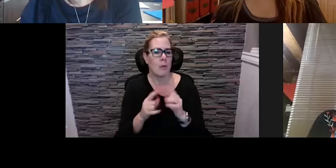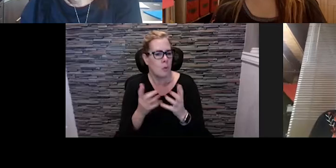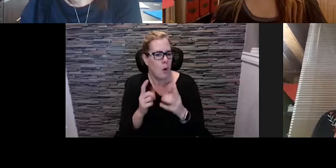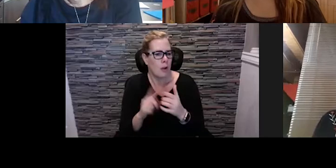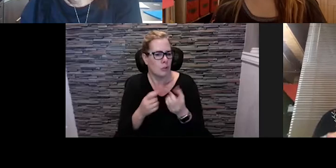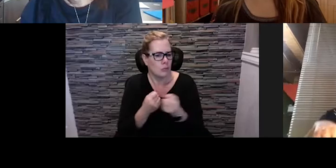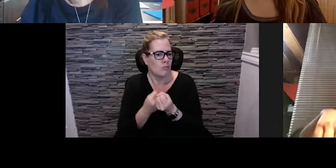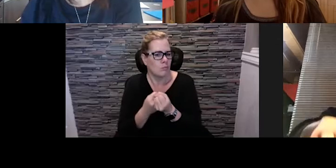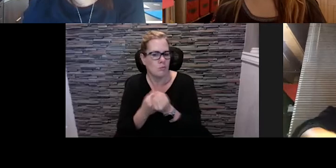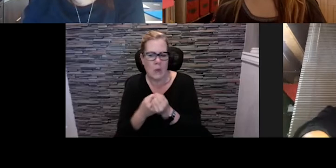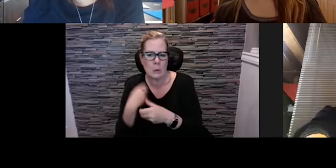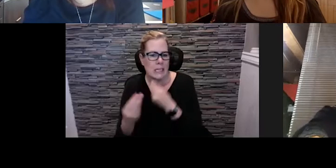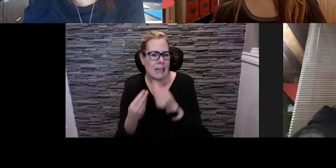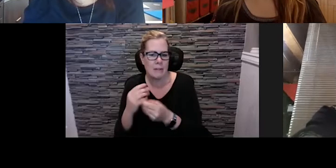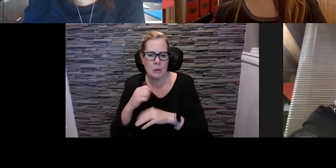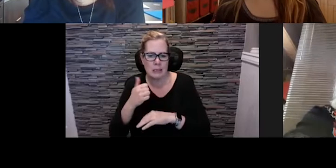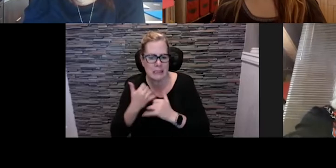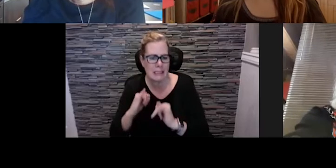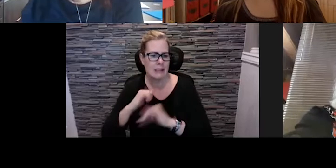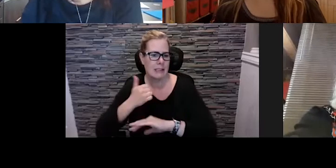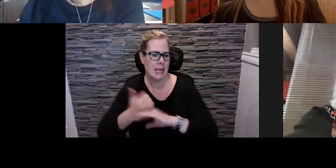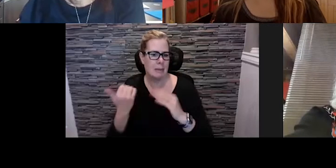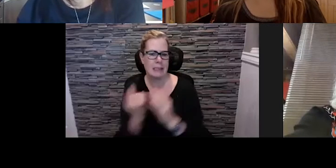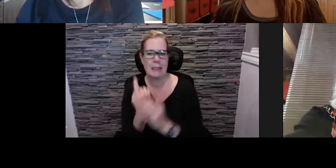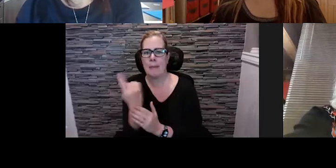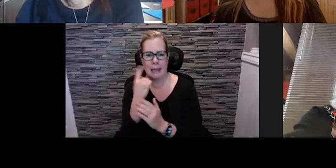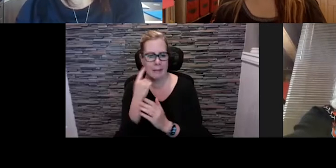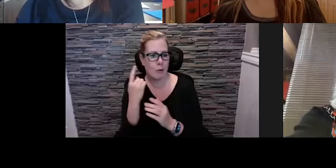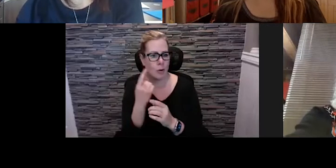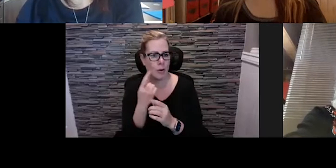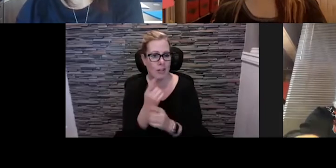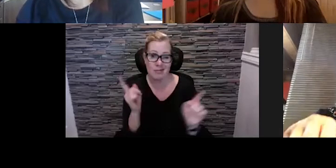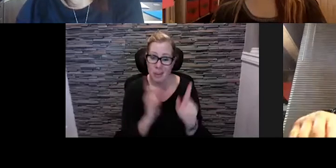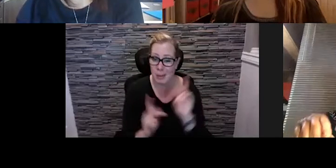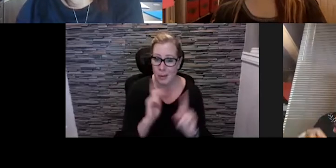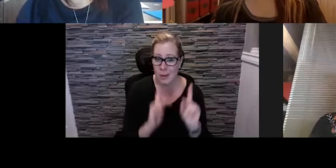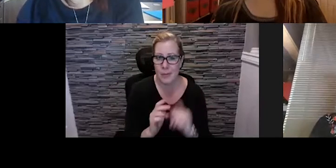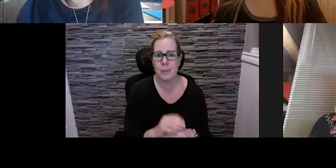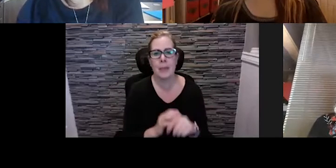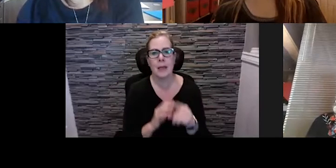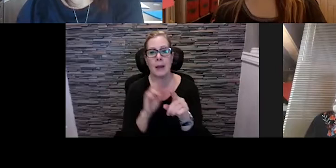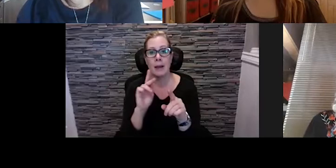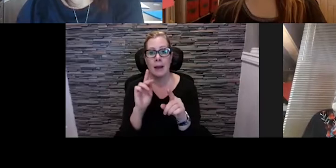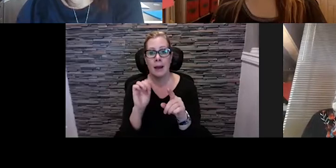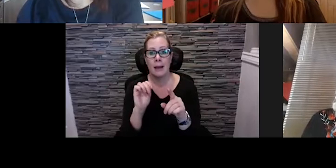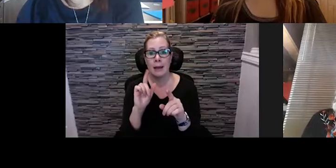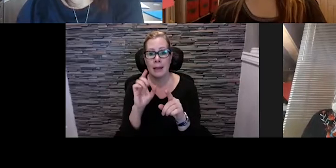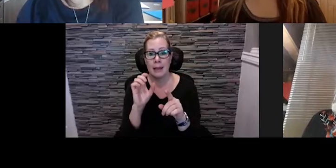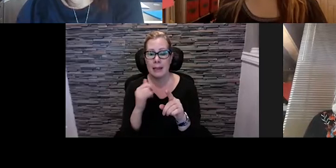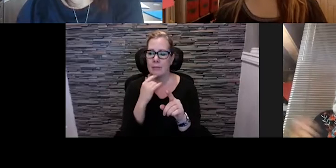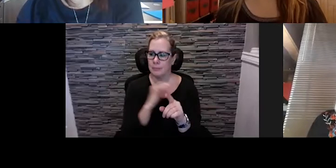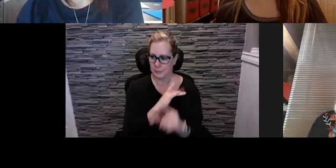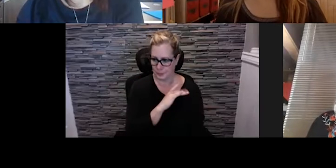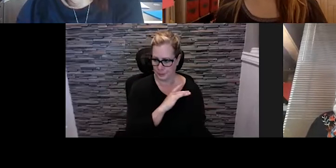and Jennifer some really great examples of, you know, different creativity or or you know, imagining